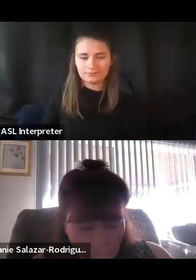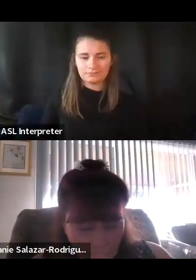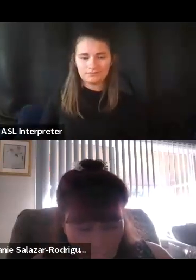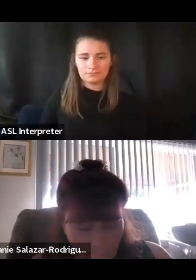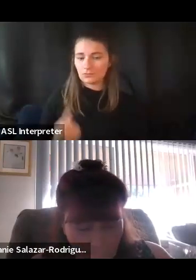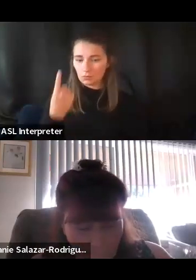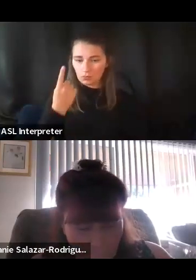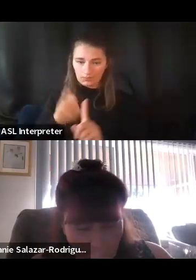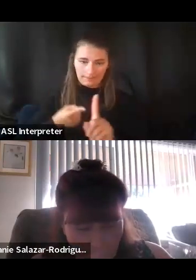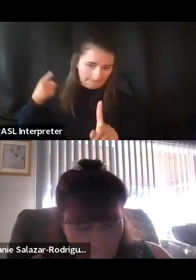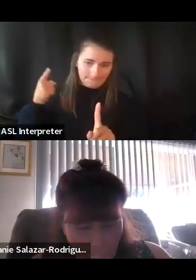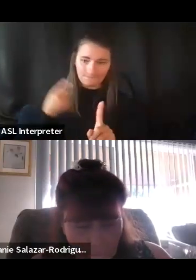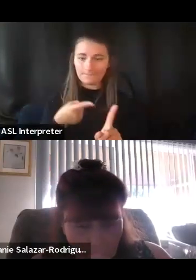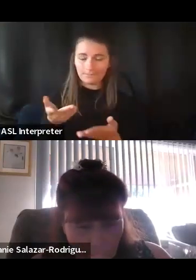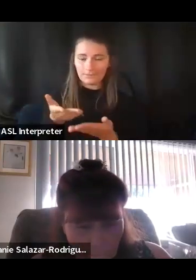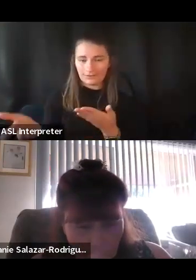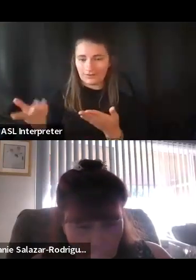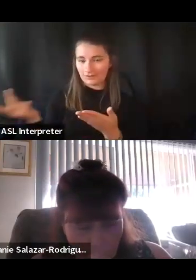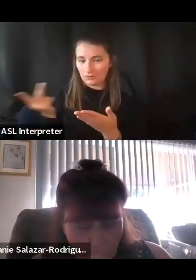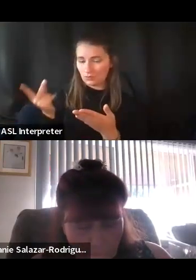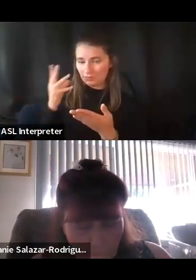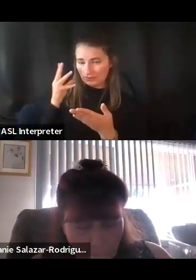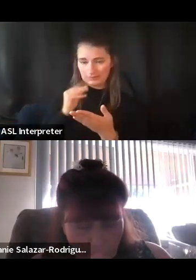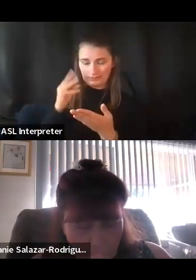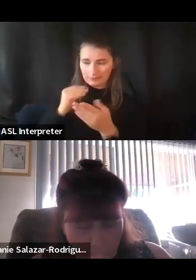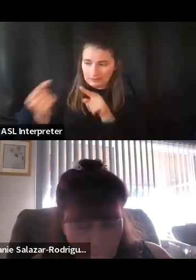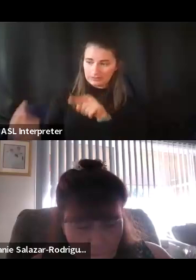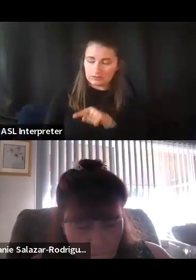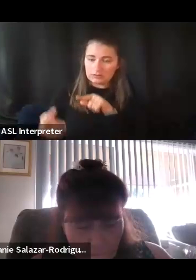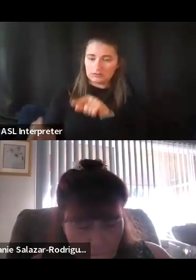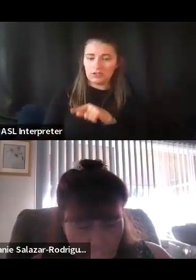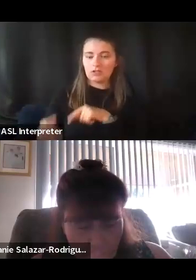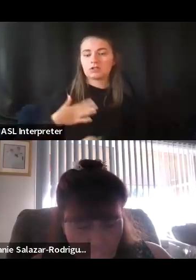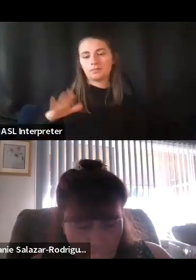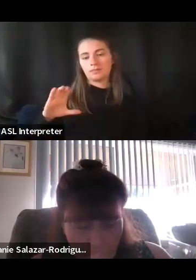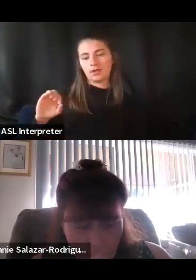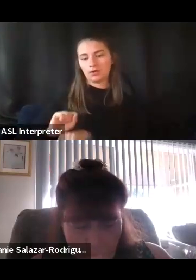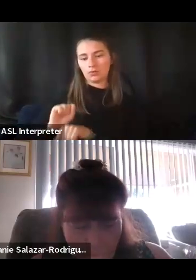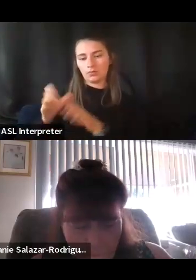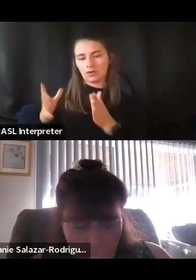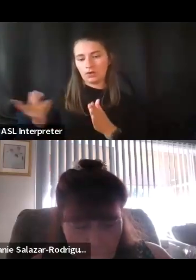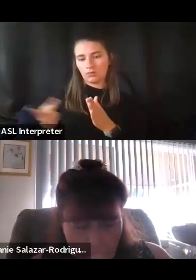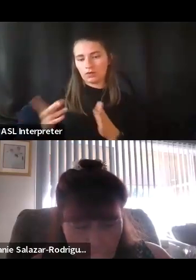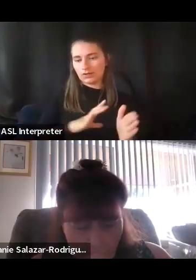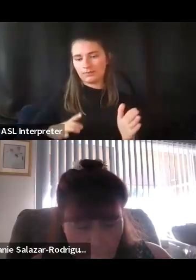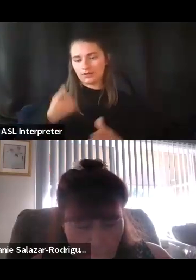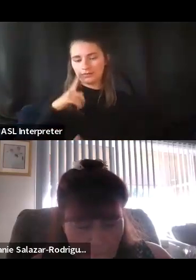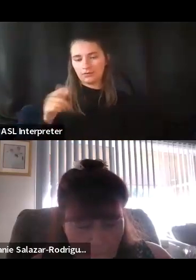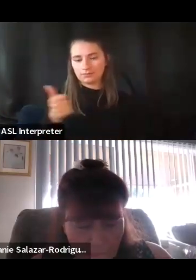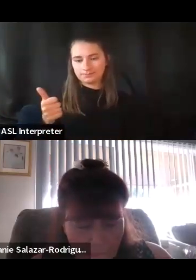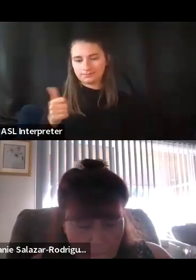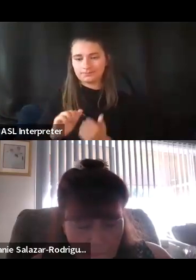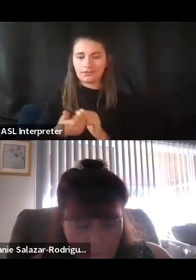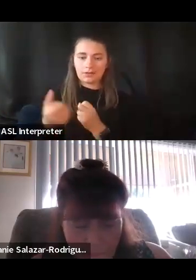one of the main things that we have trouble. So me and my co-worker are part of this committee about transportation, how to advocate for